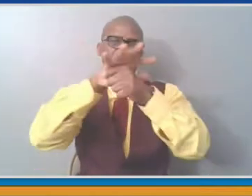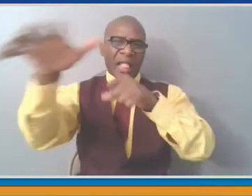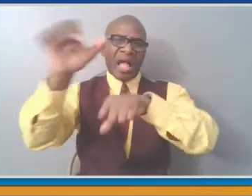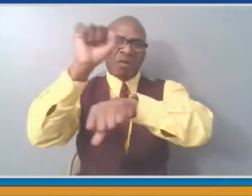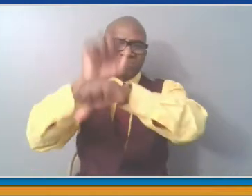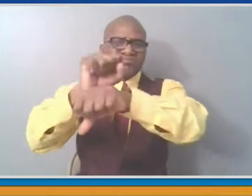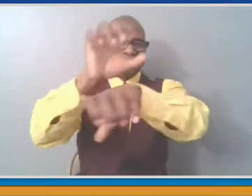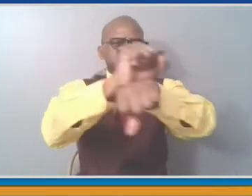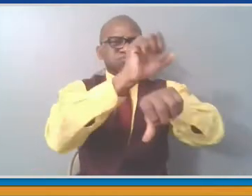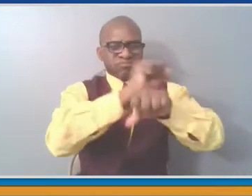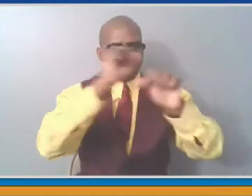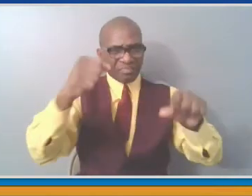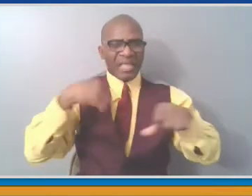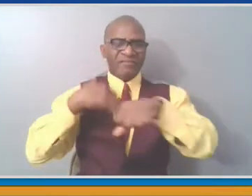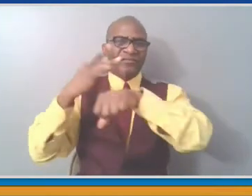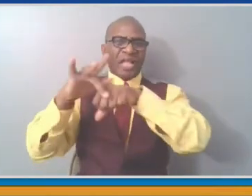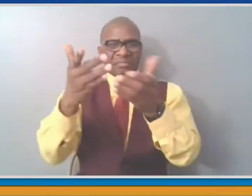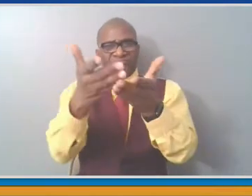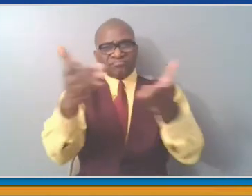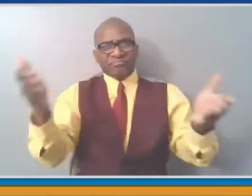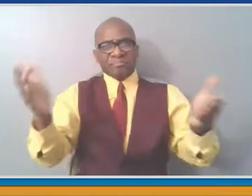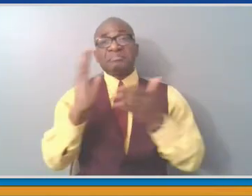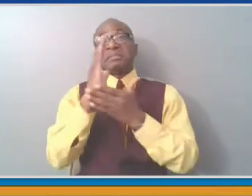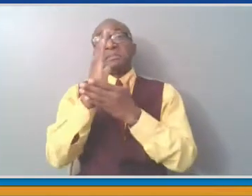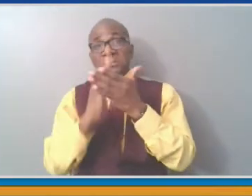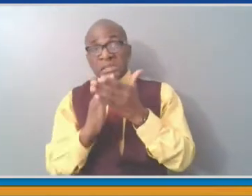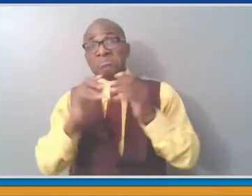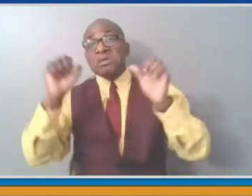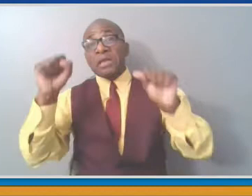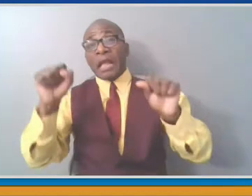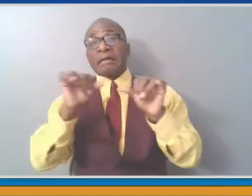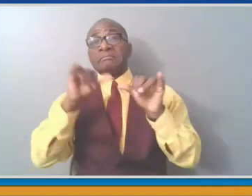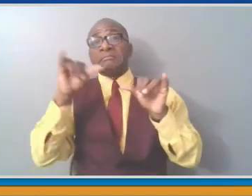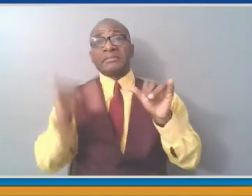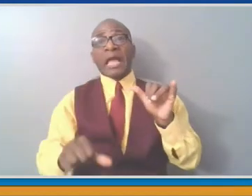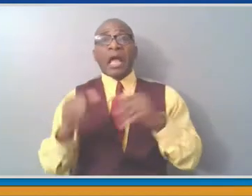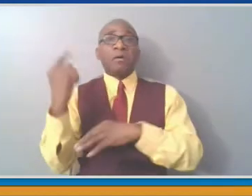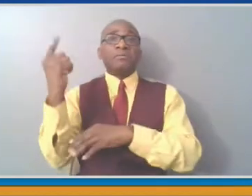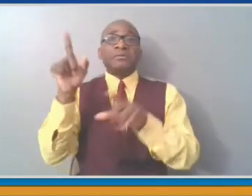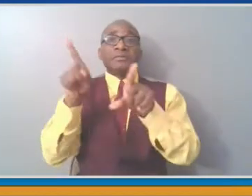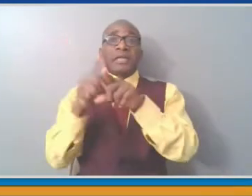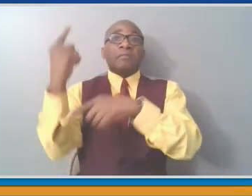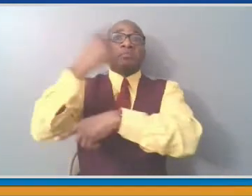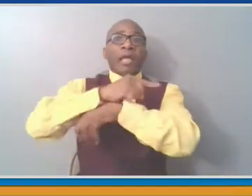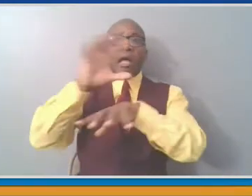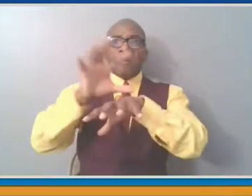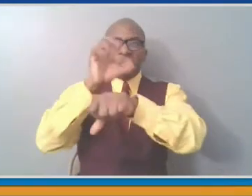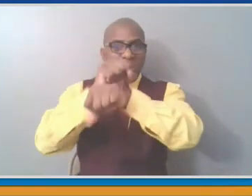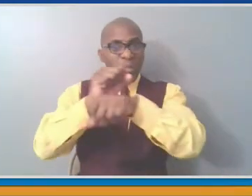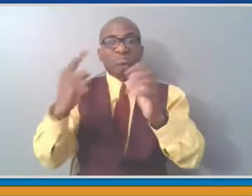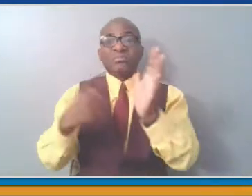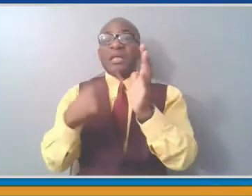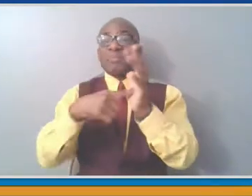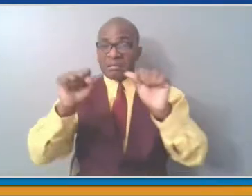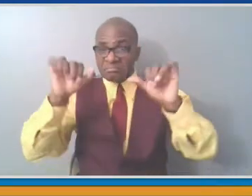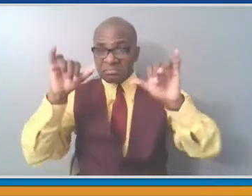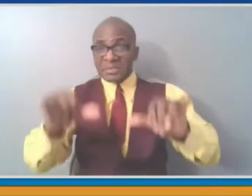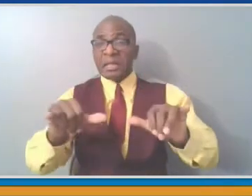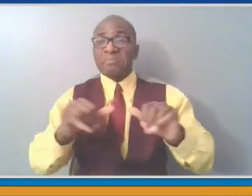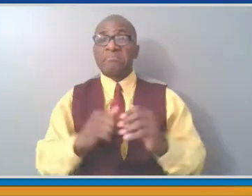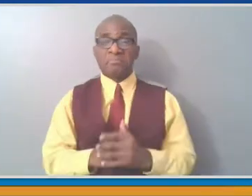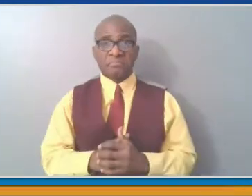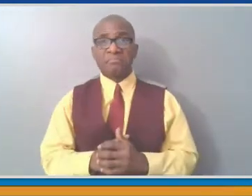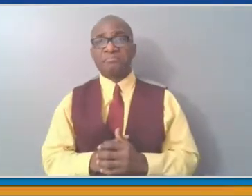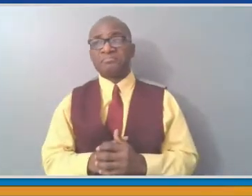there are very, very many appointments that are available. That doesn't count the ones, as the County Executive pointed out, the ones that work out of the